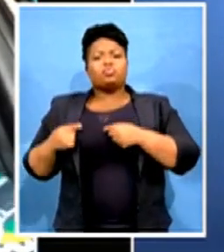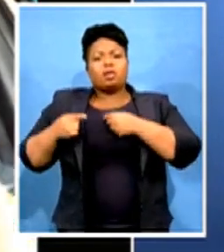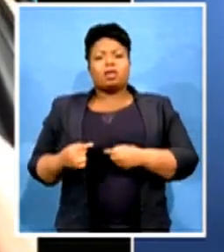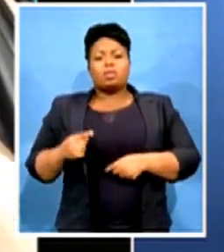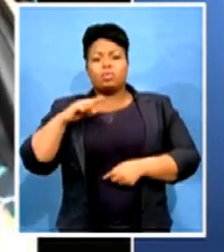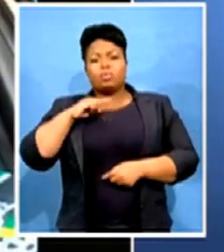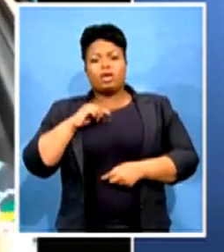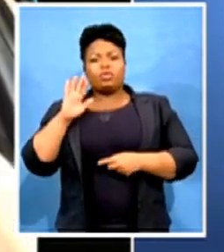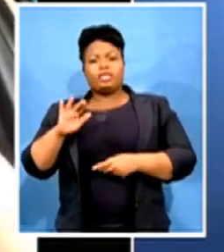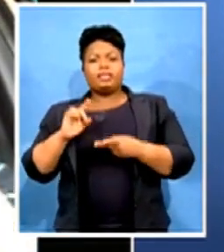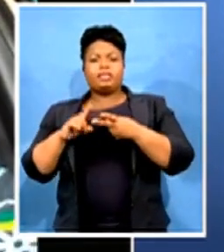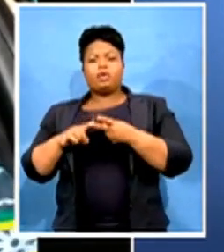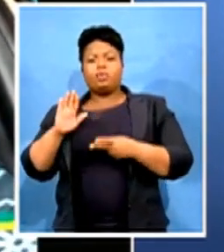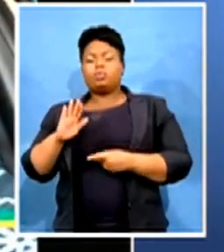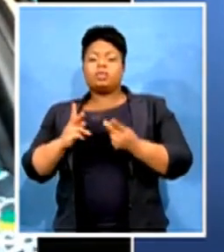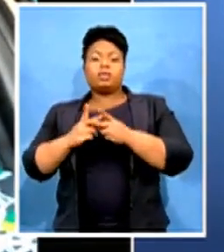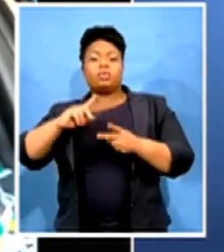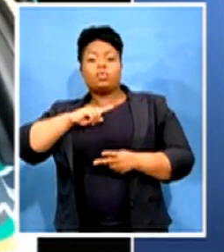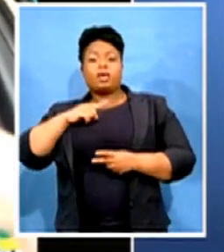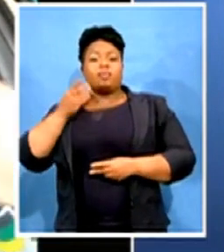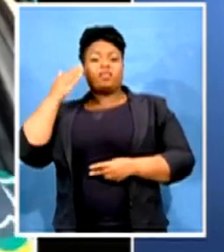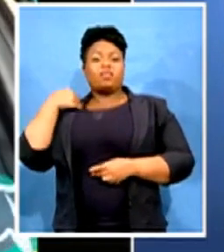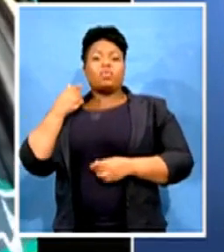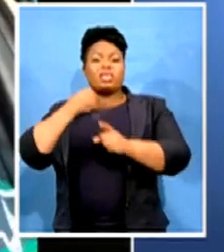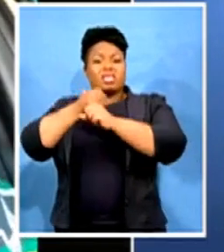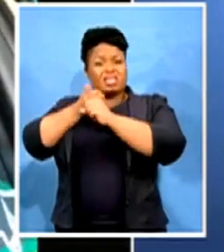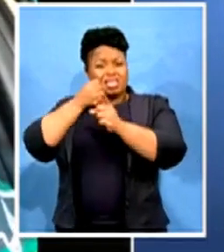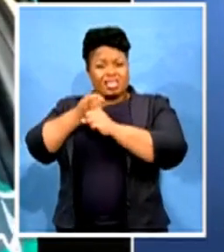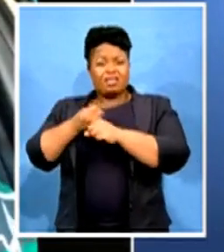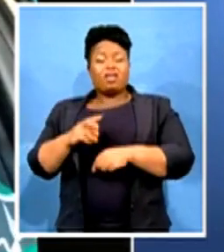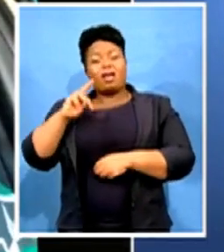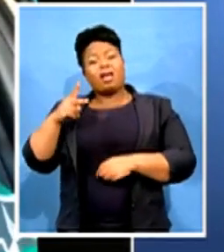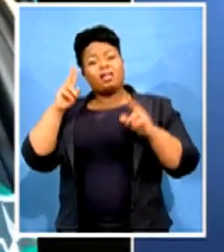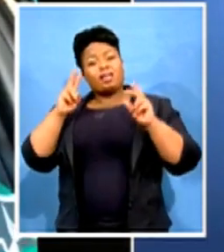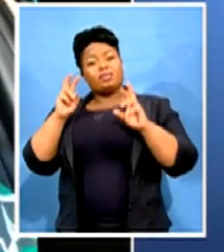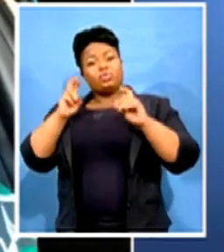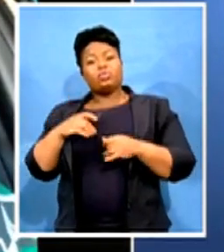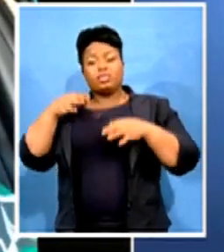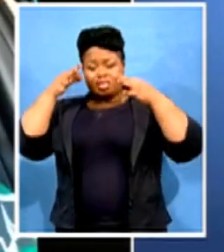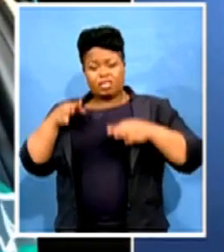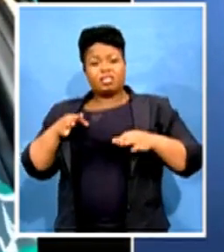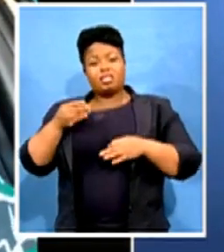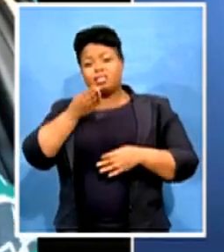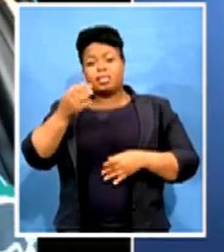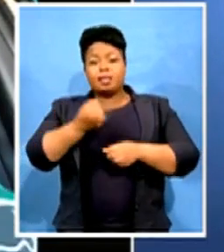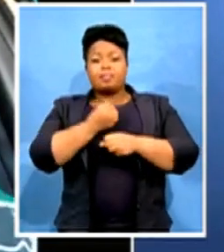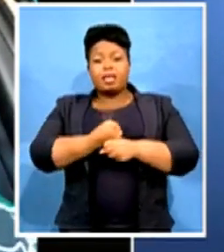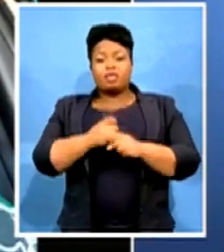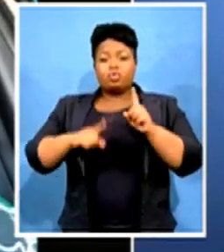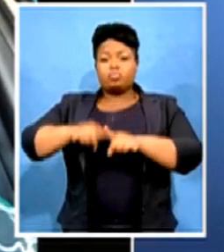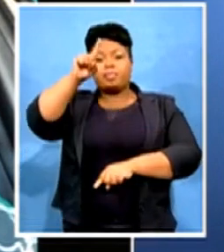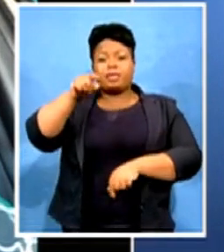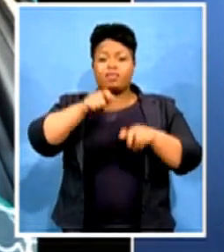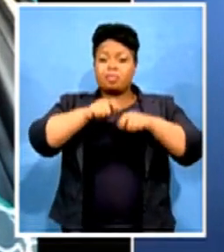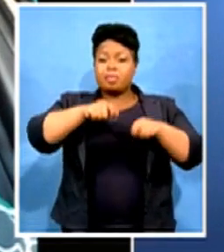fight all the wrong decisions which are taken, including others, not only removal of people from offices. There are other issues